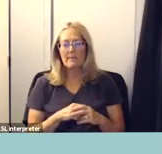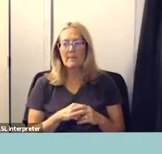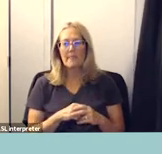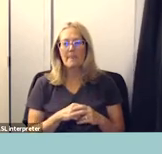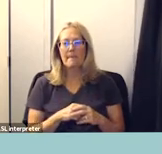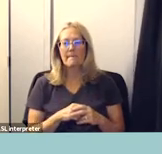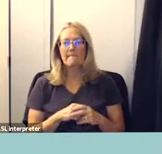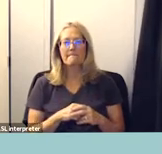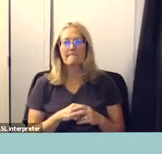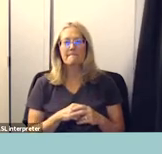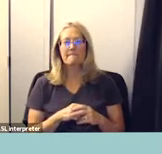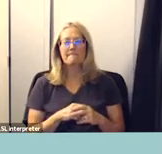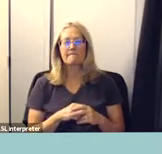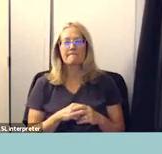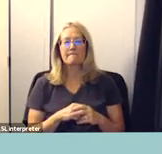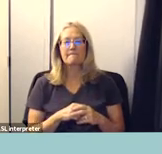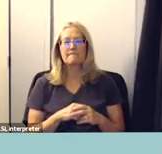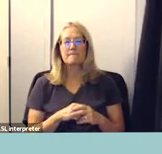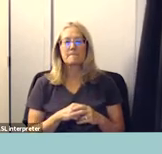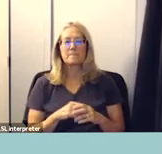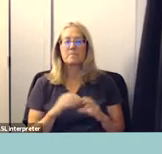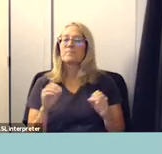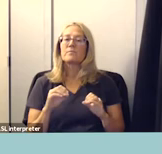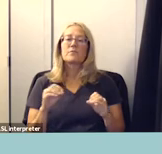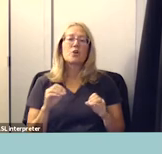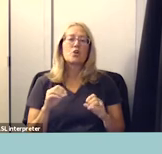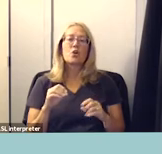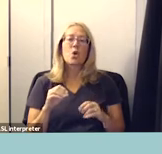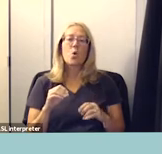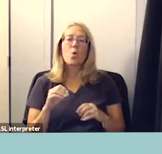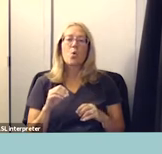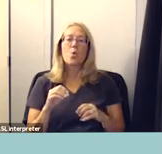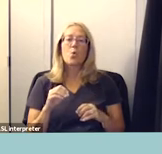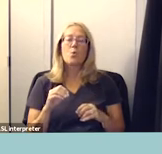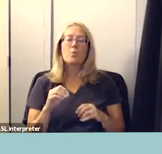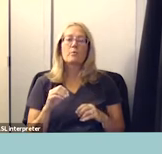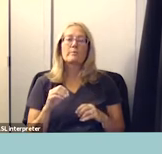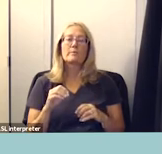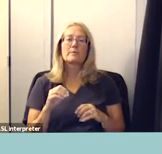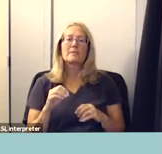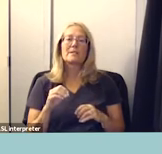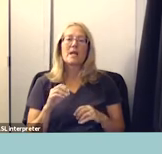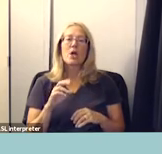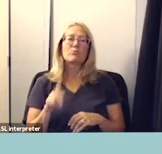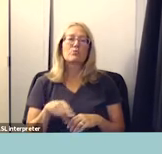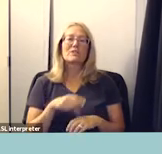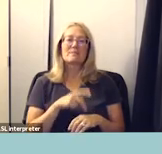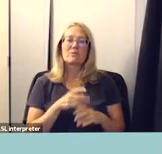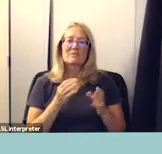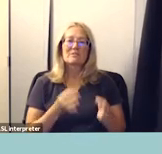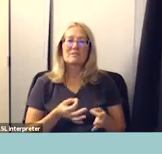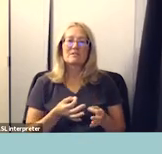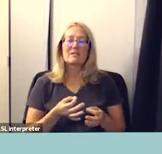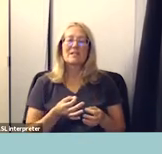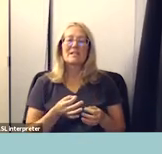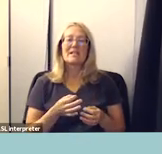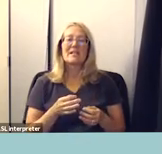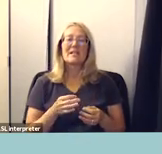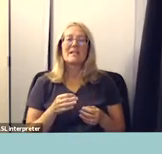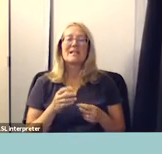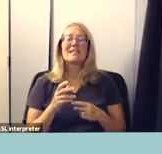make that so we can see it there's no principal discretion type four violations are what we call the big five